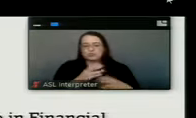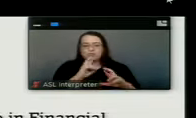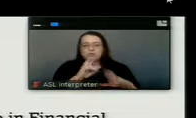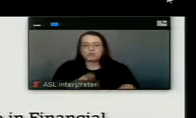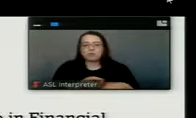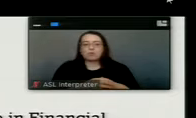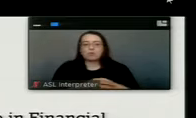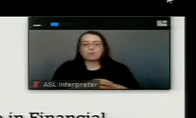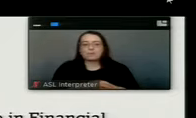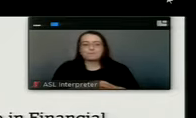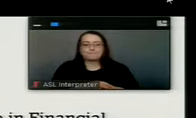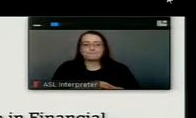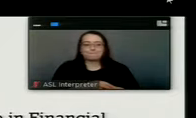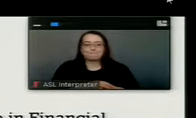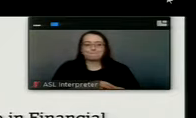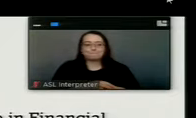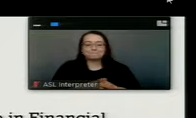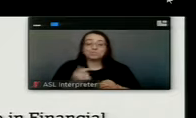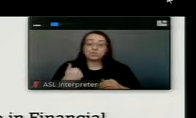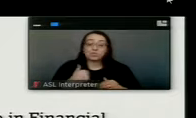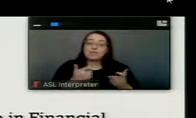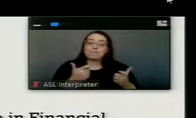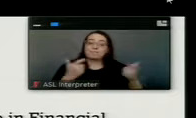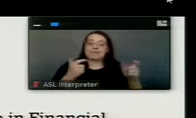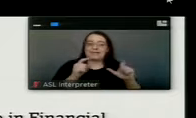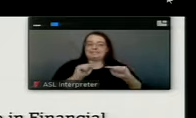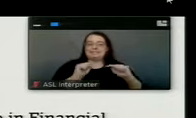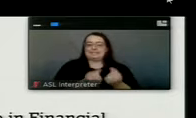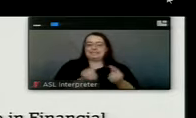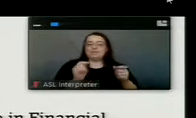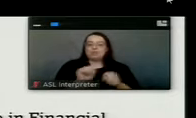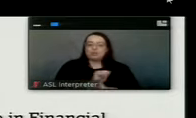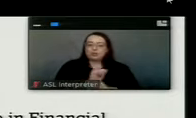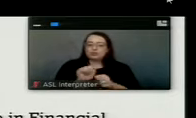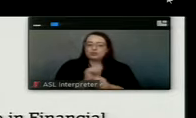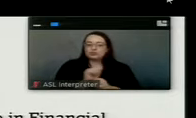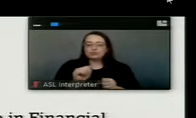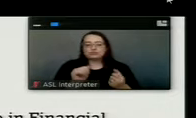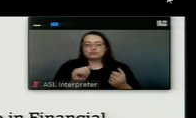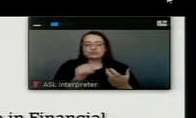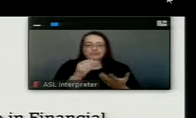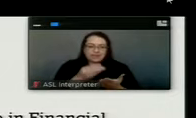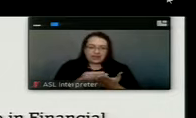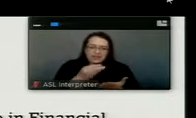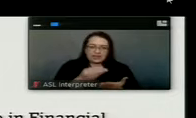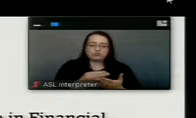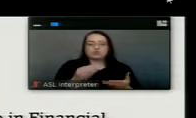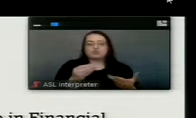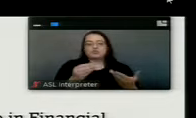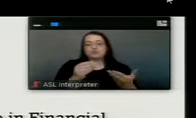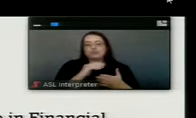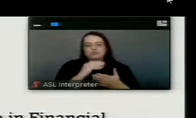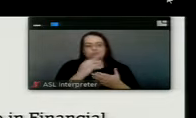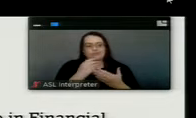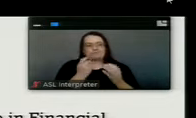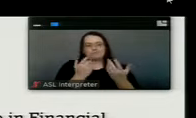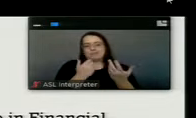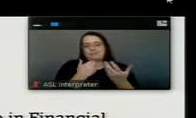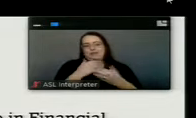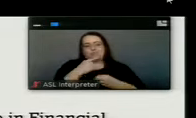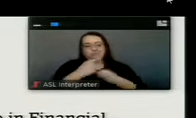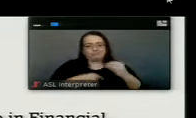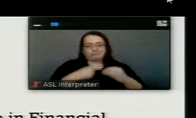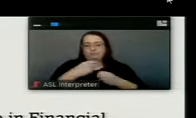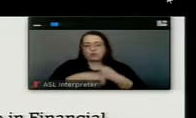We have a large team that works on our financials all year long. And then,